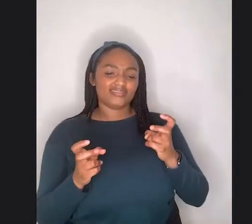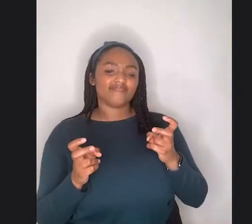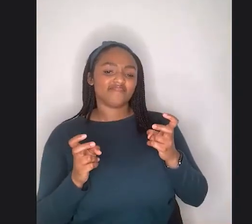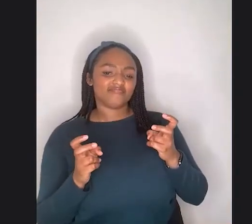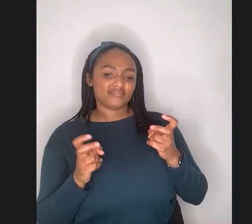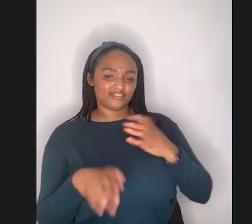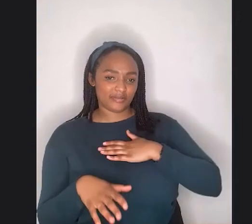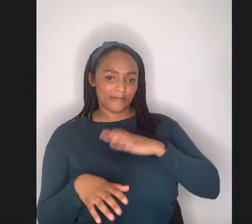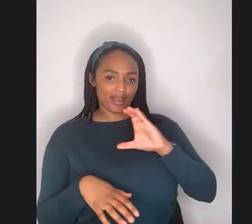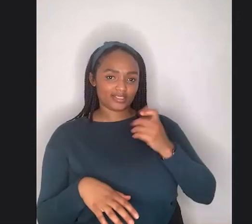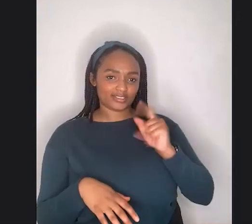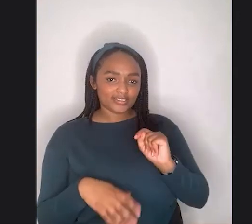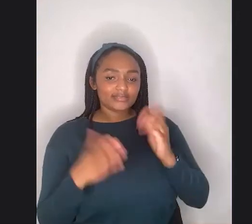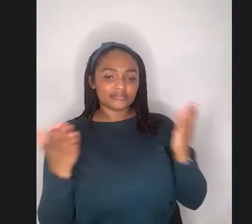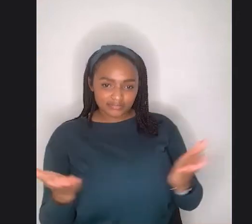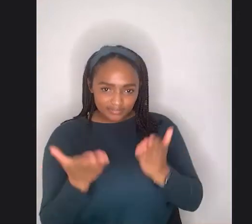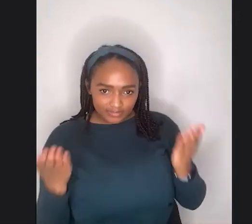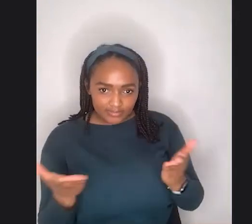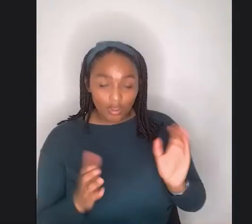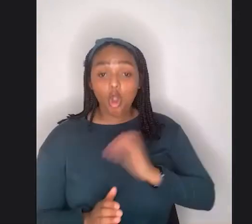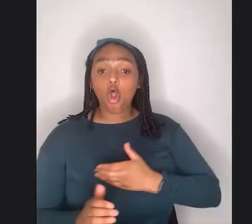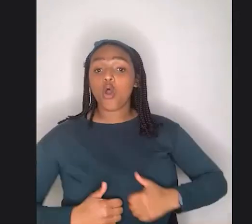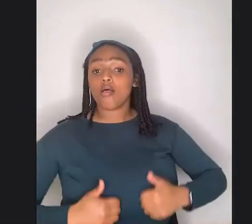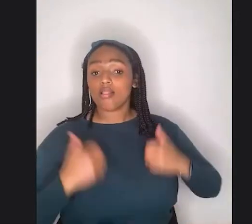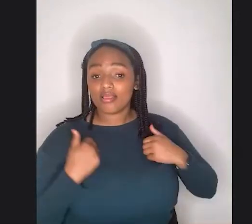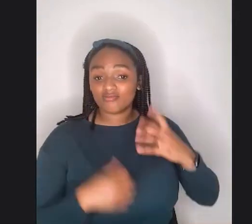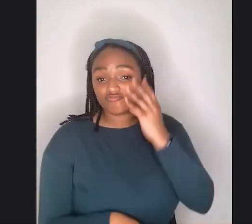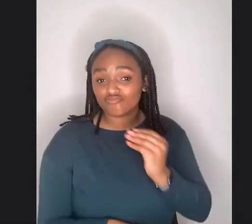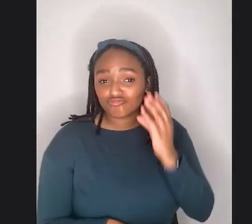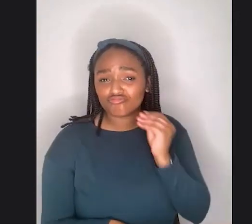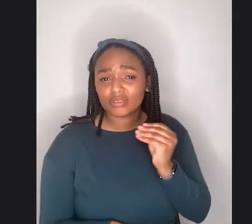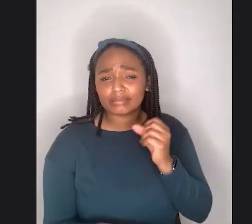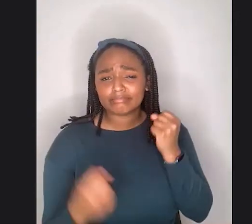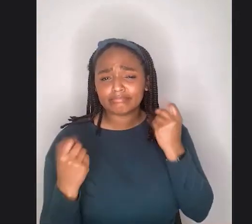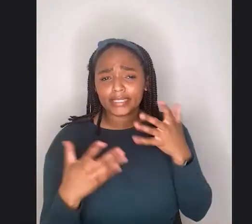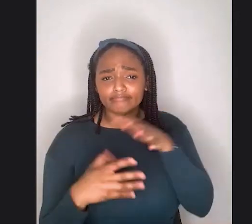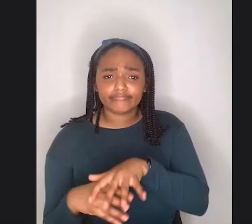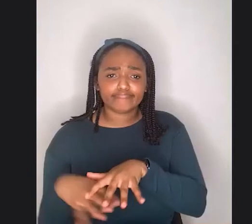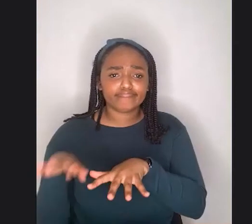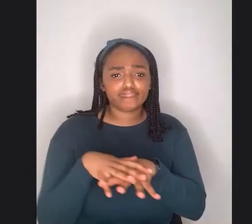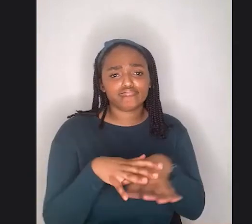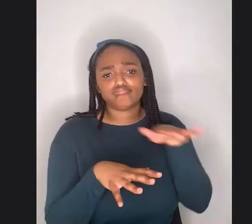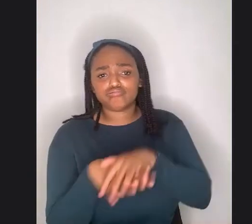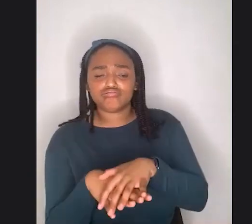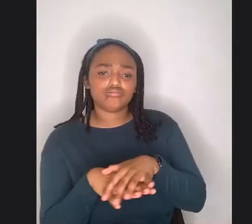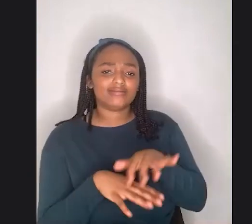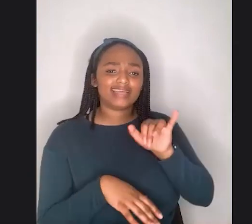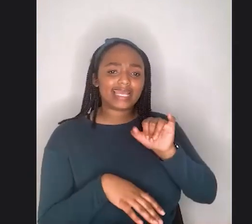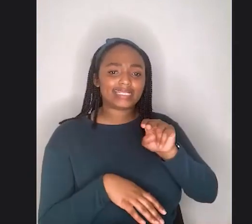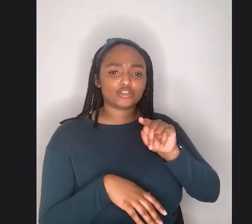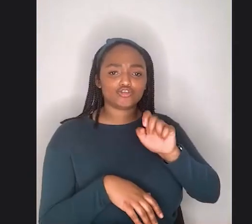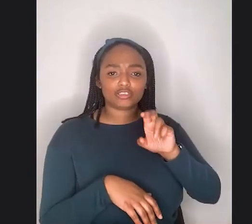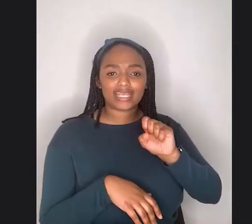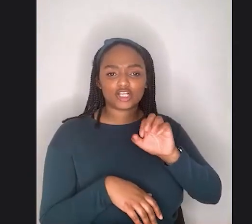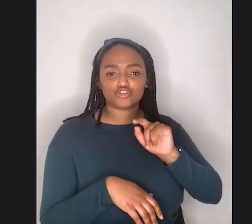a lot of our lived experiences are intersectional and I just, you know, uh, we talk about intersectionality a lot,